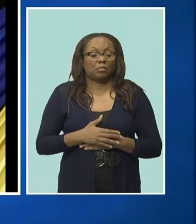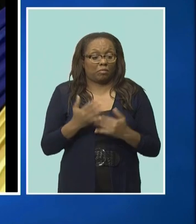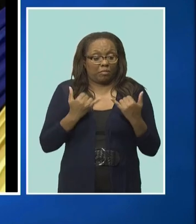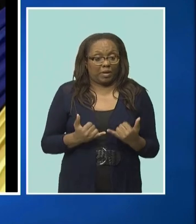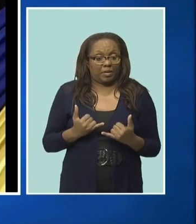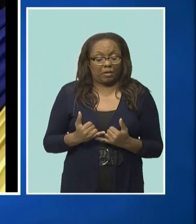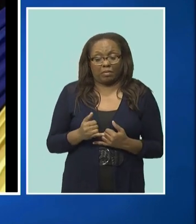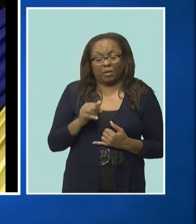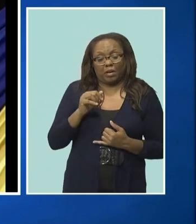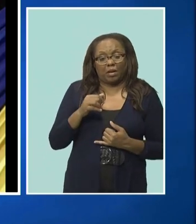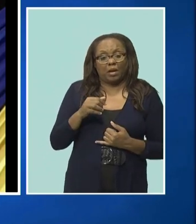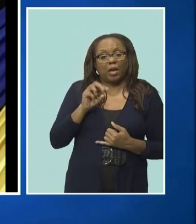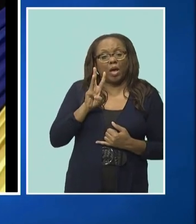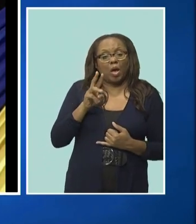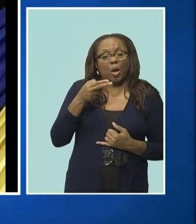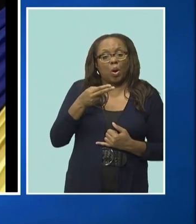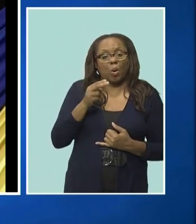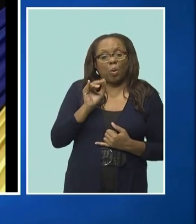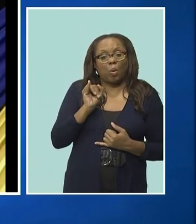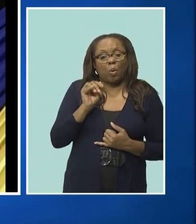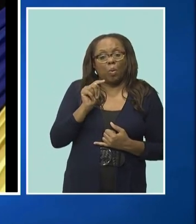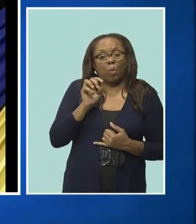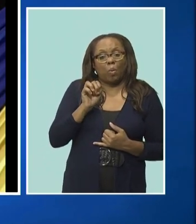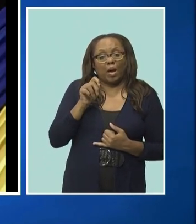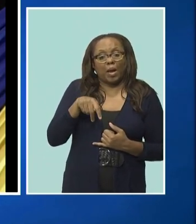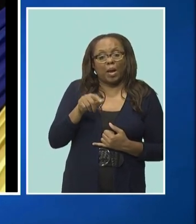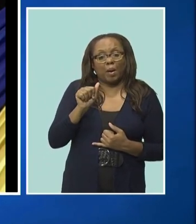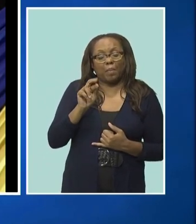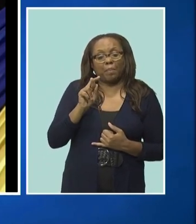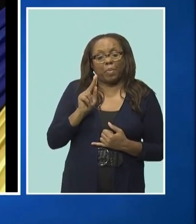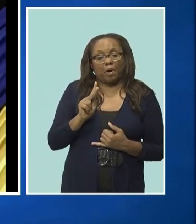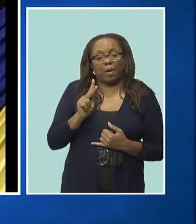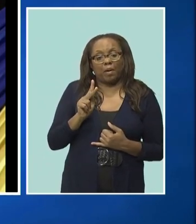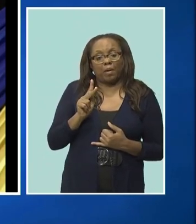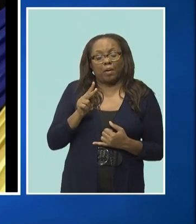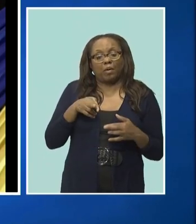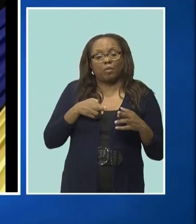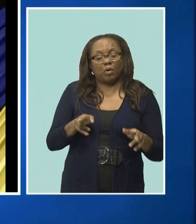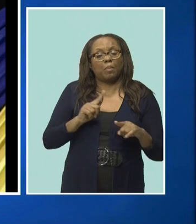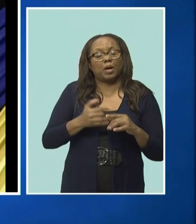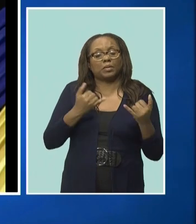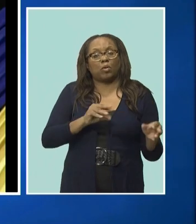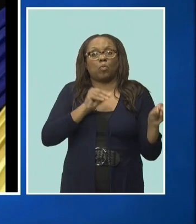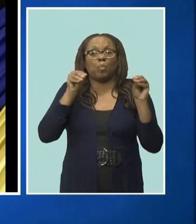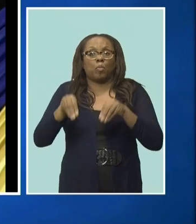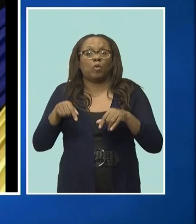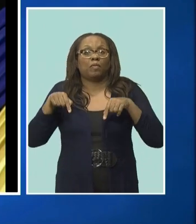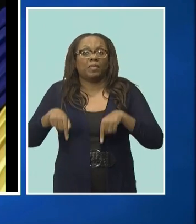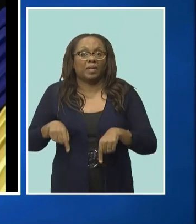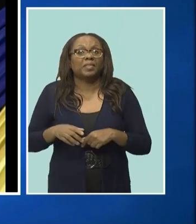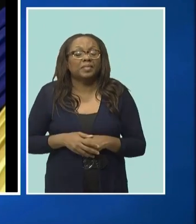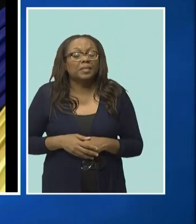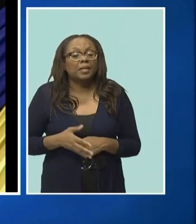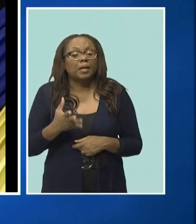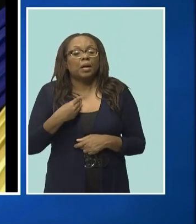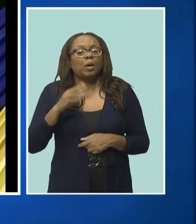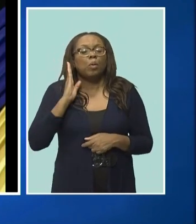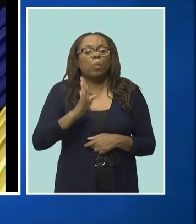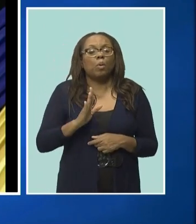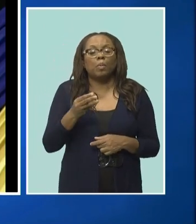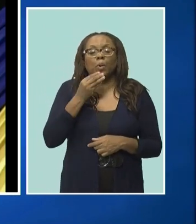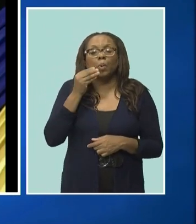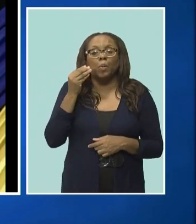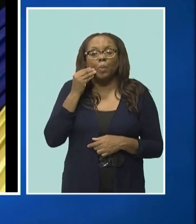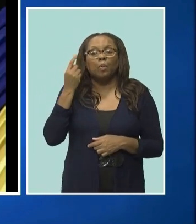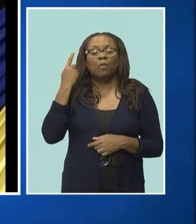It will be the first home, Sir David, of your Law Reform Commission, a home that is much deserved. It will be the home of